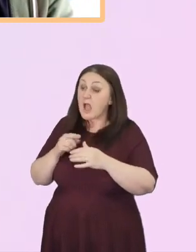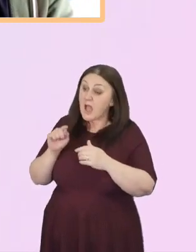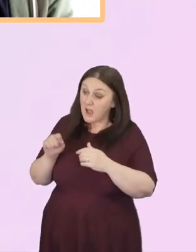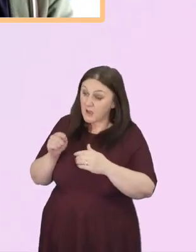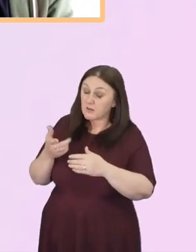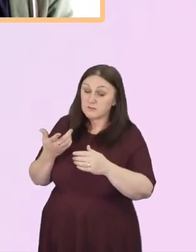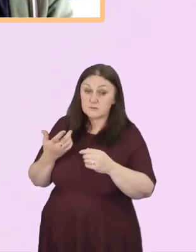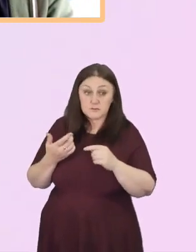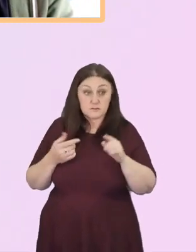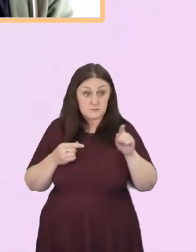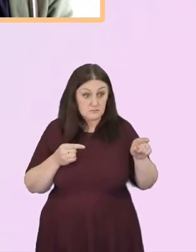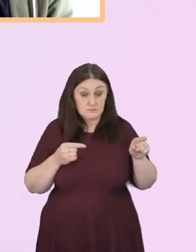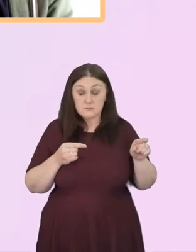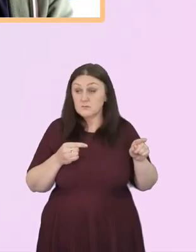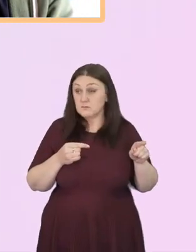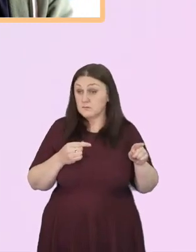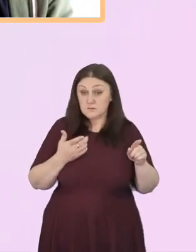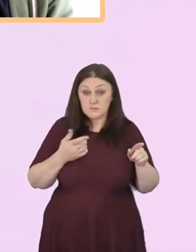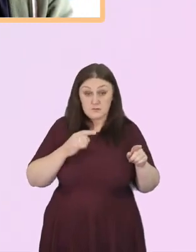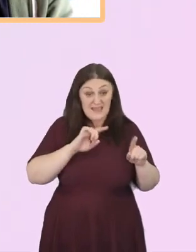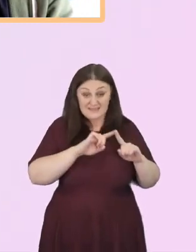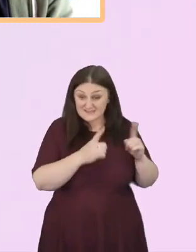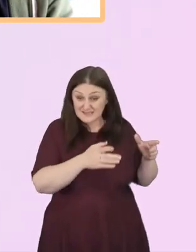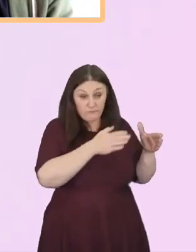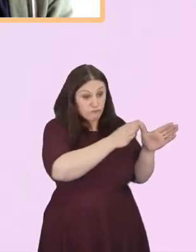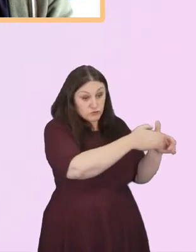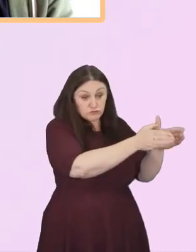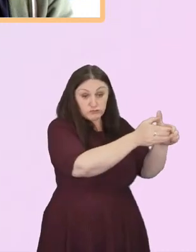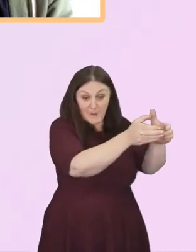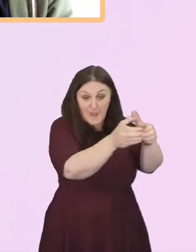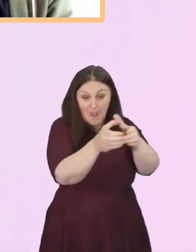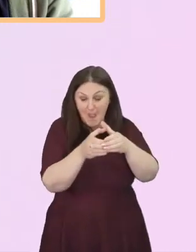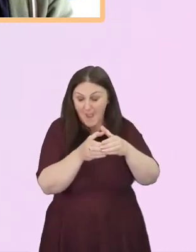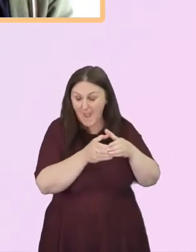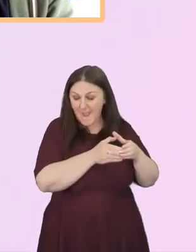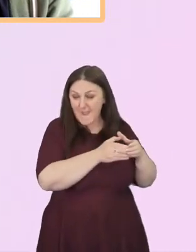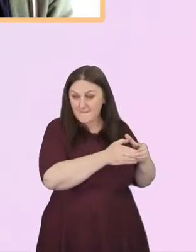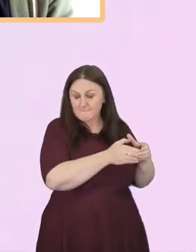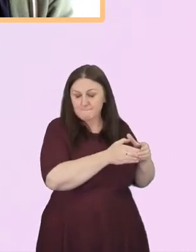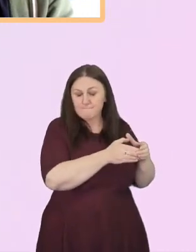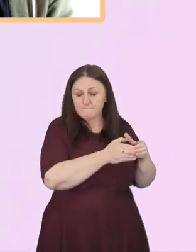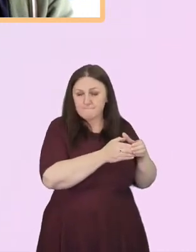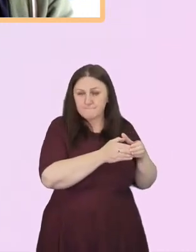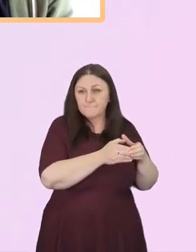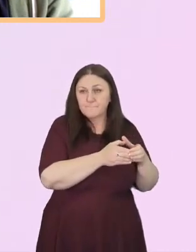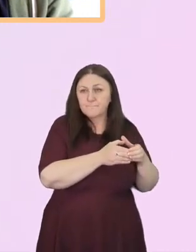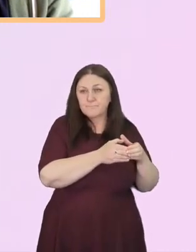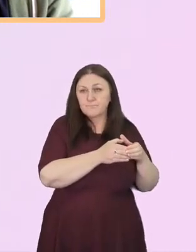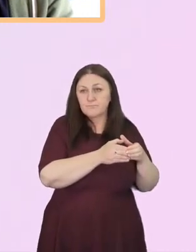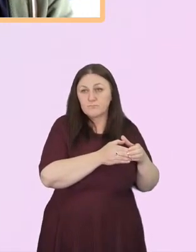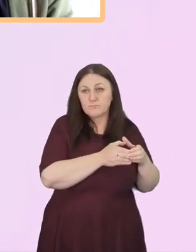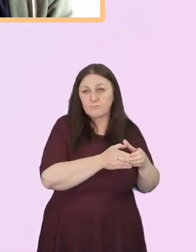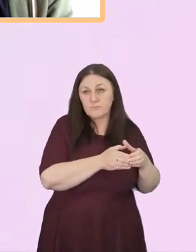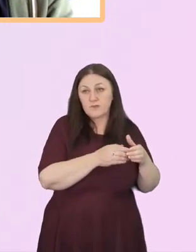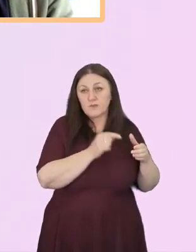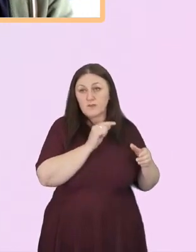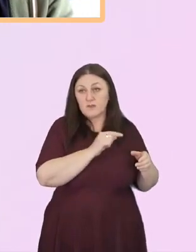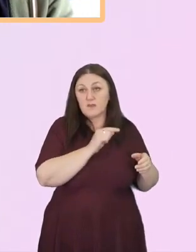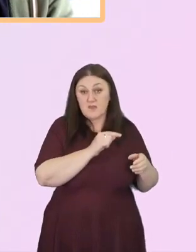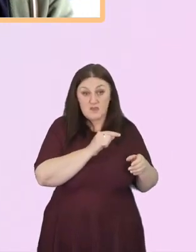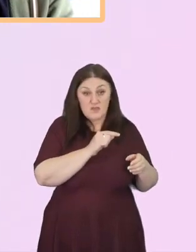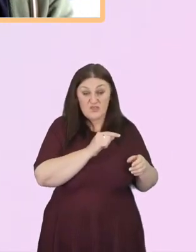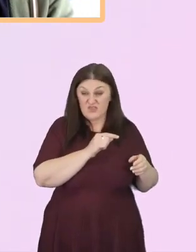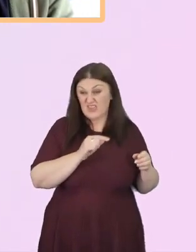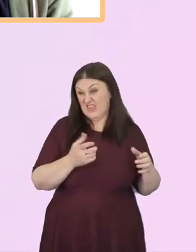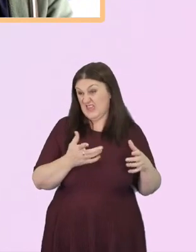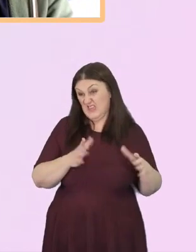whatever you were, whatever your tribal identity was, the tribal identity was